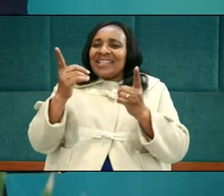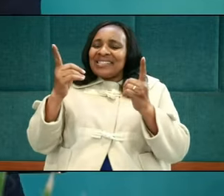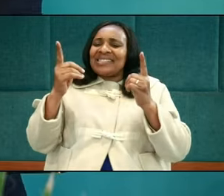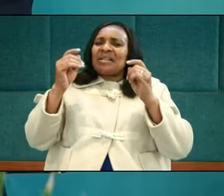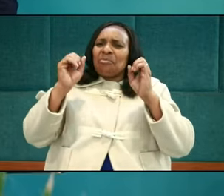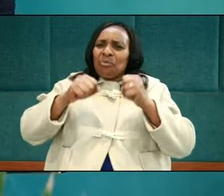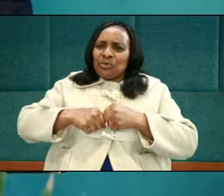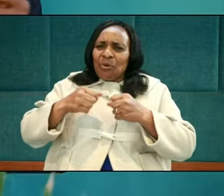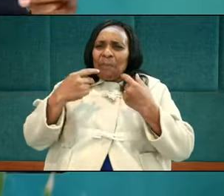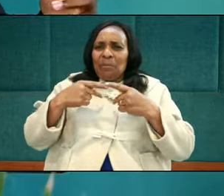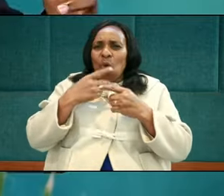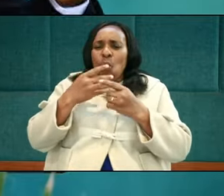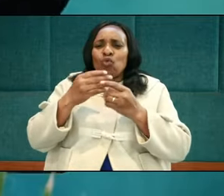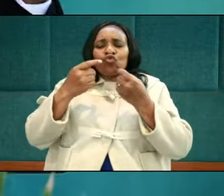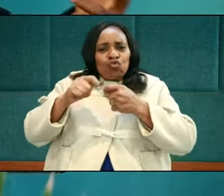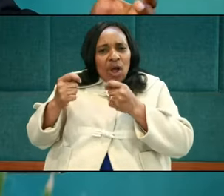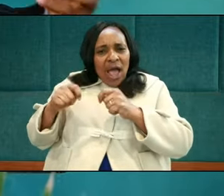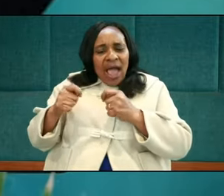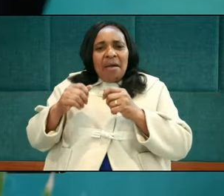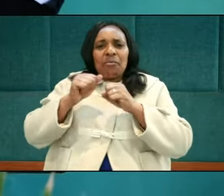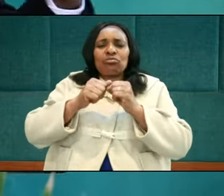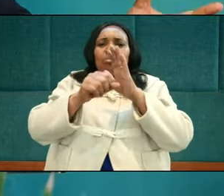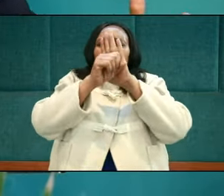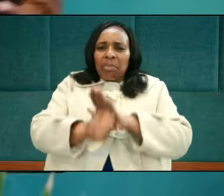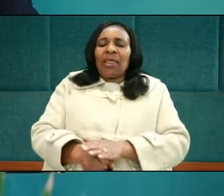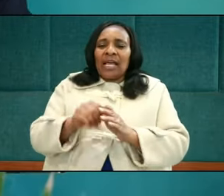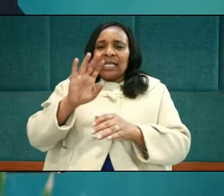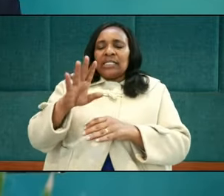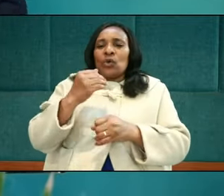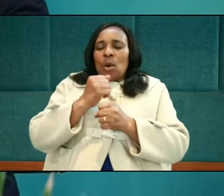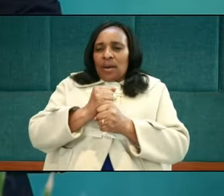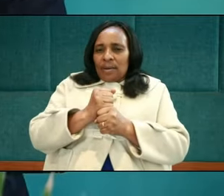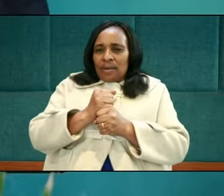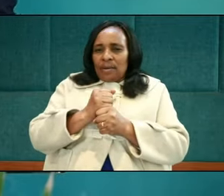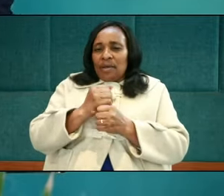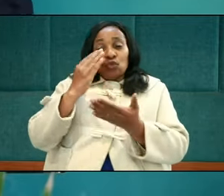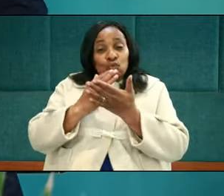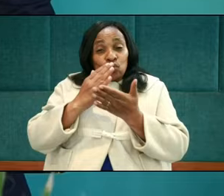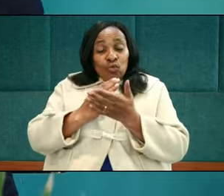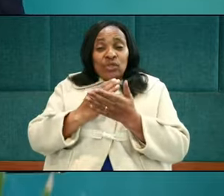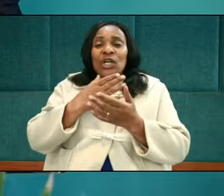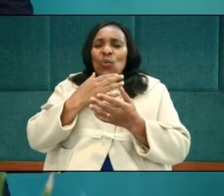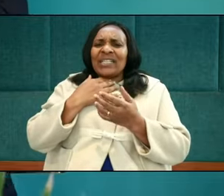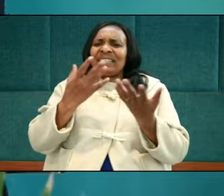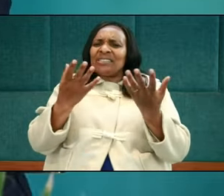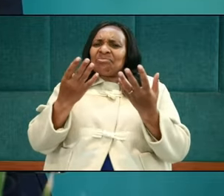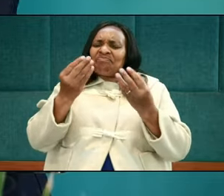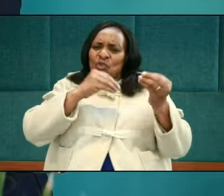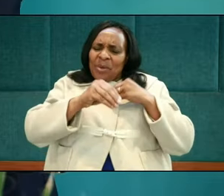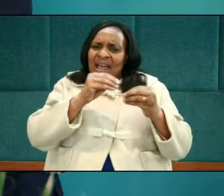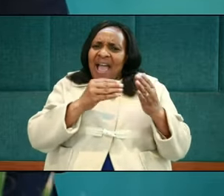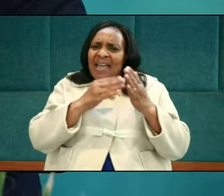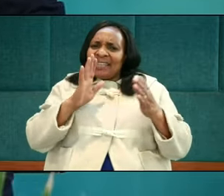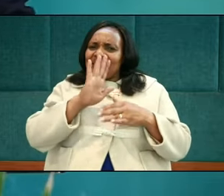slandering him and trying to ruin his reputation. In fact, they were plotting against the